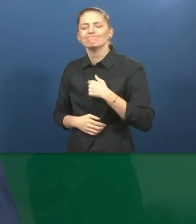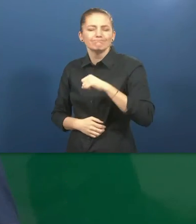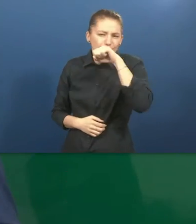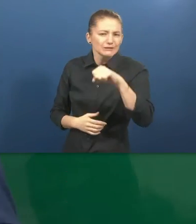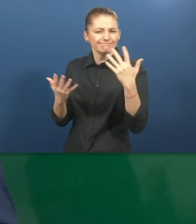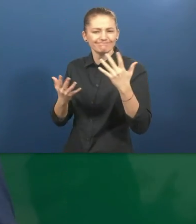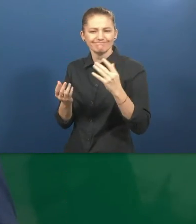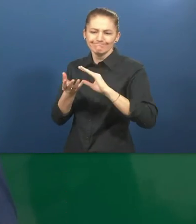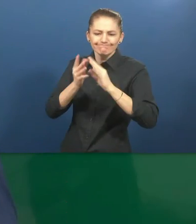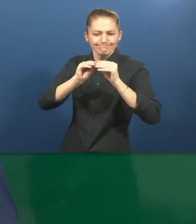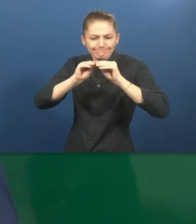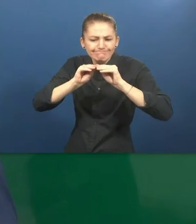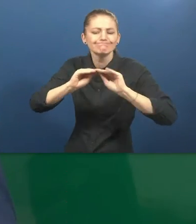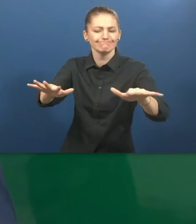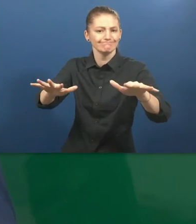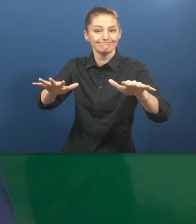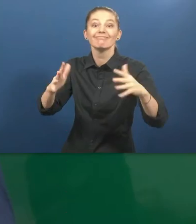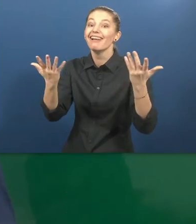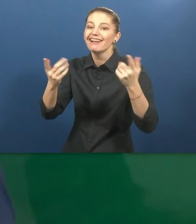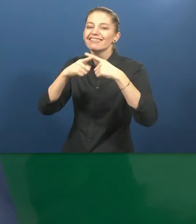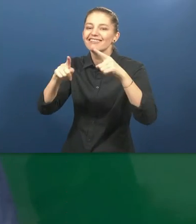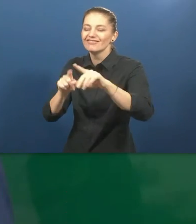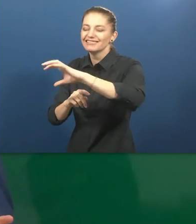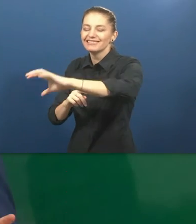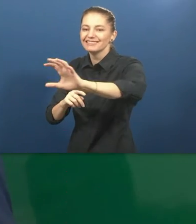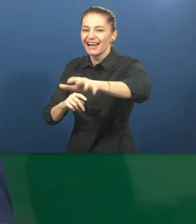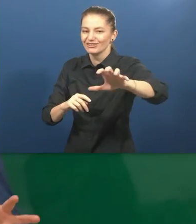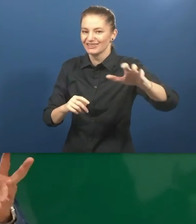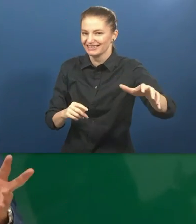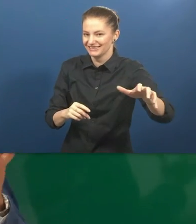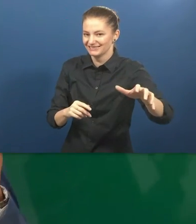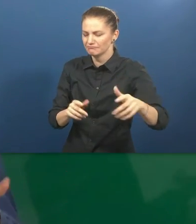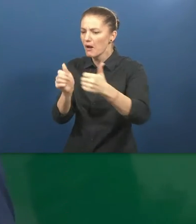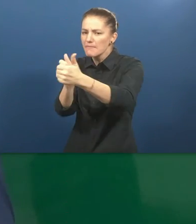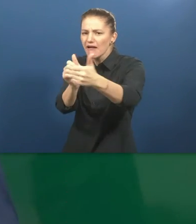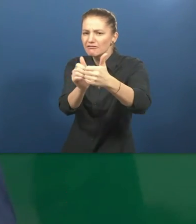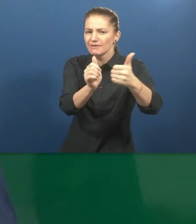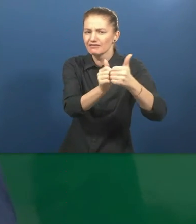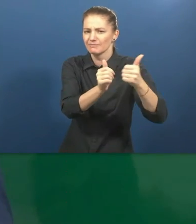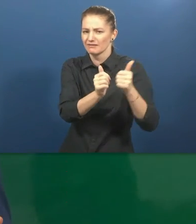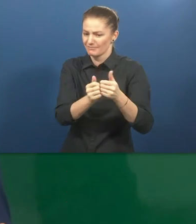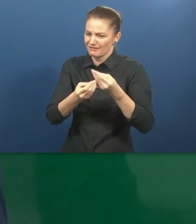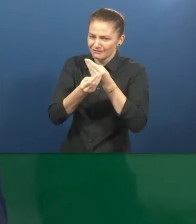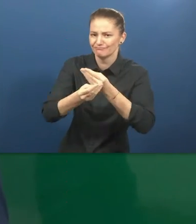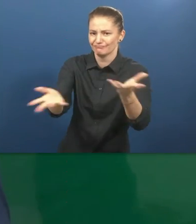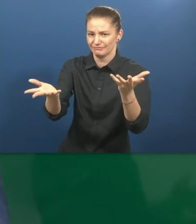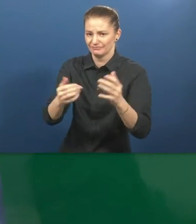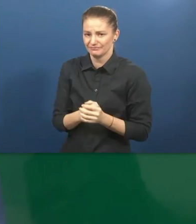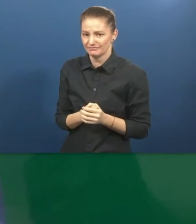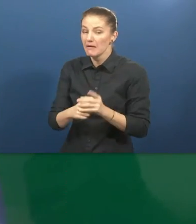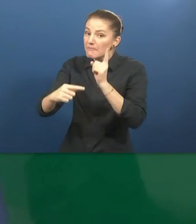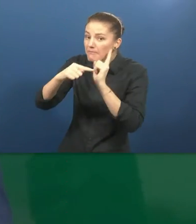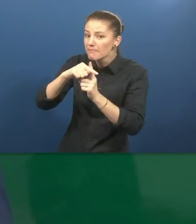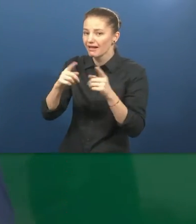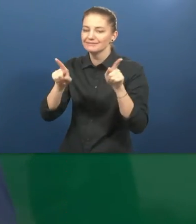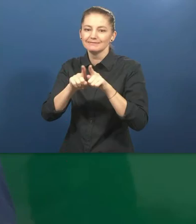When we think of the future we would love to implement the program in many different countries with local partners on the one hand and on the